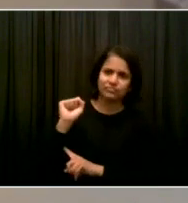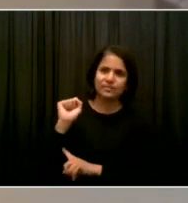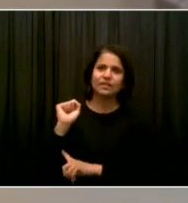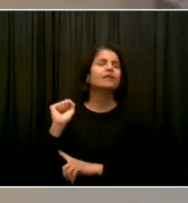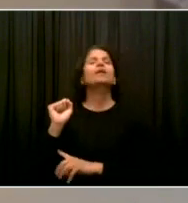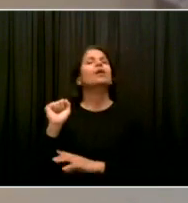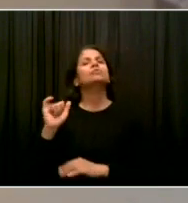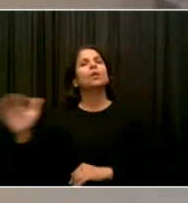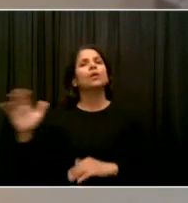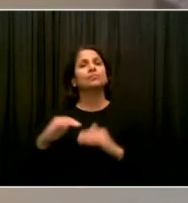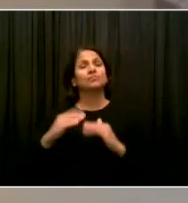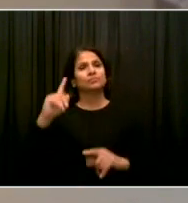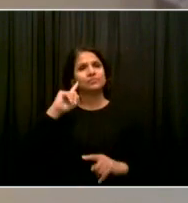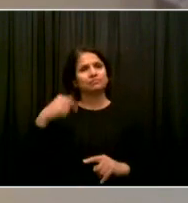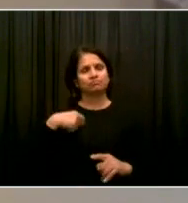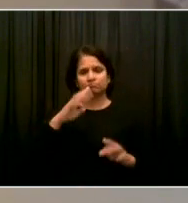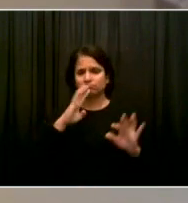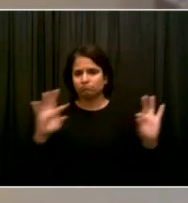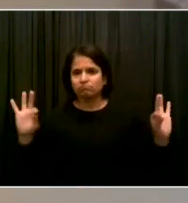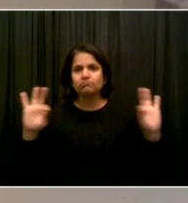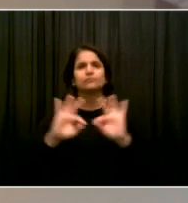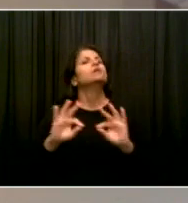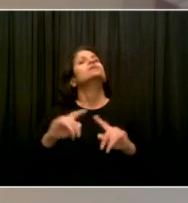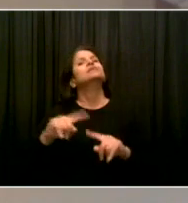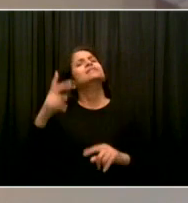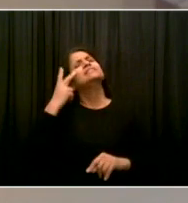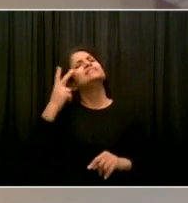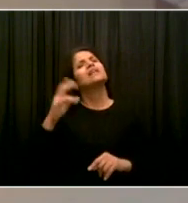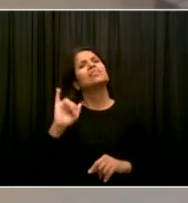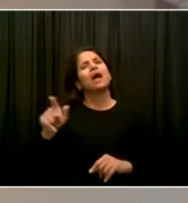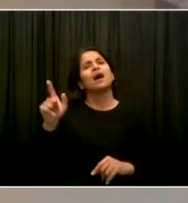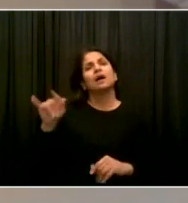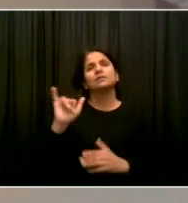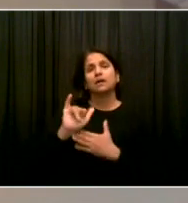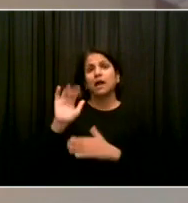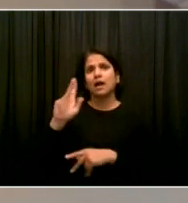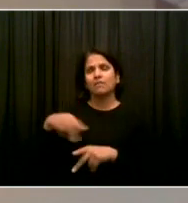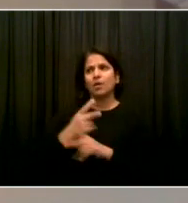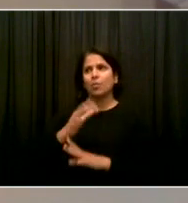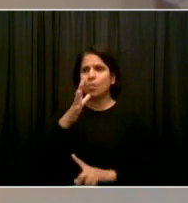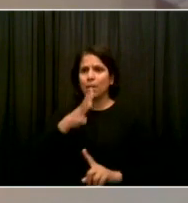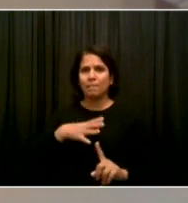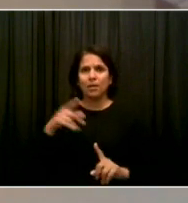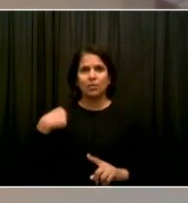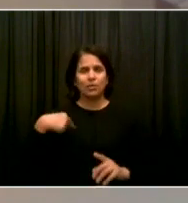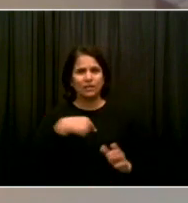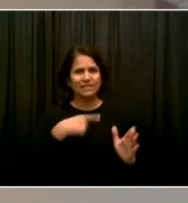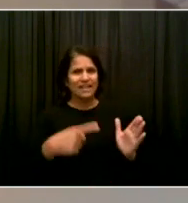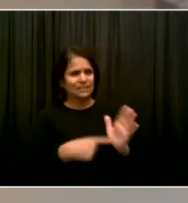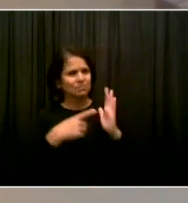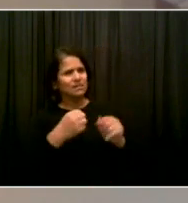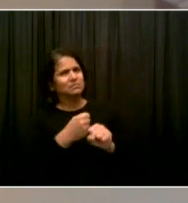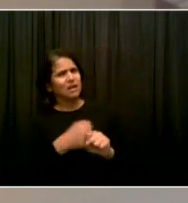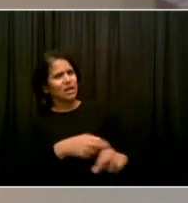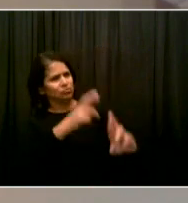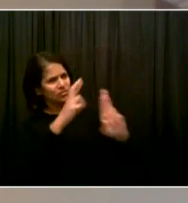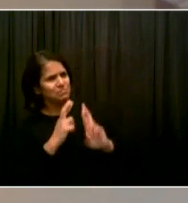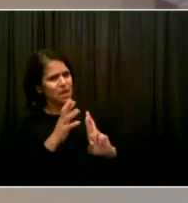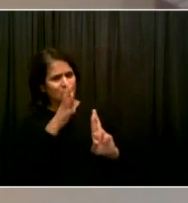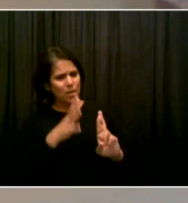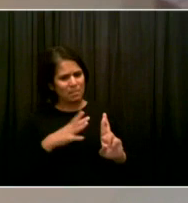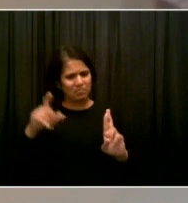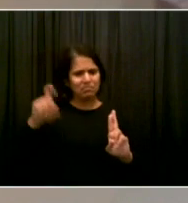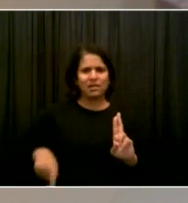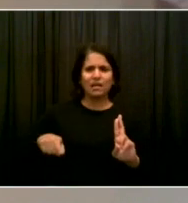who demanded respect and took it upon themselves to raise our collective consciousness. It was important to see